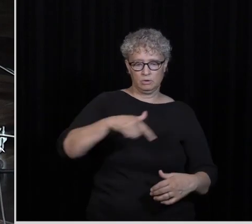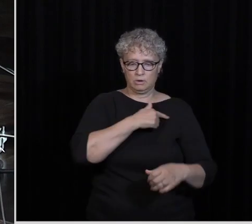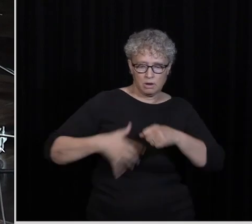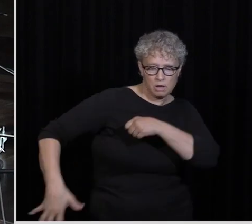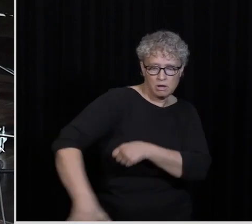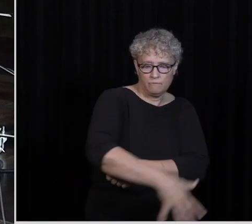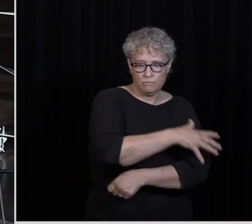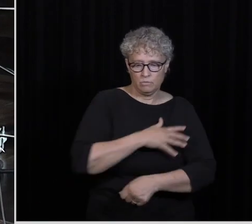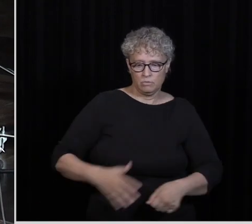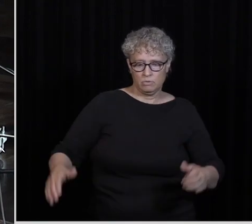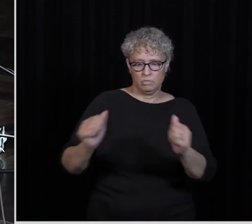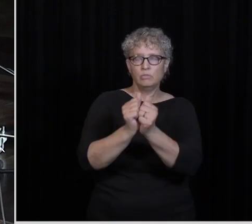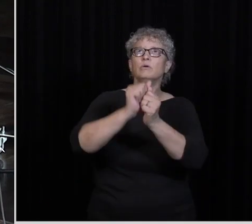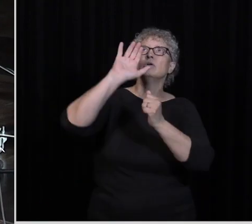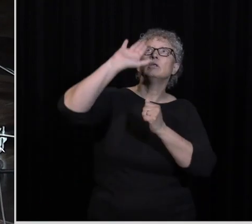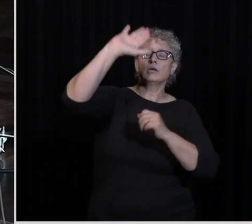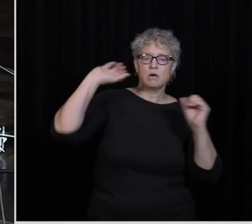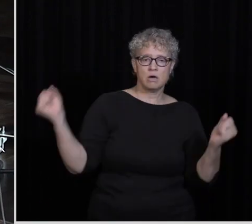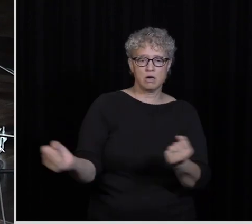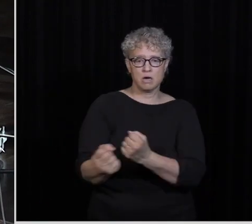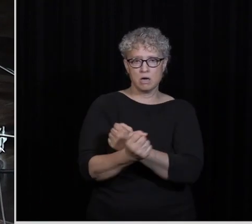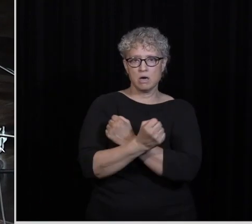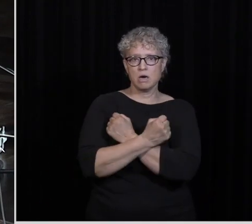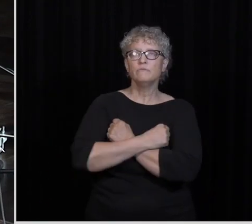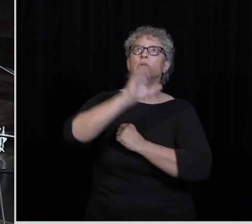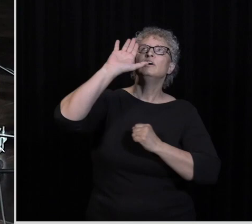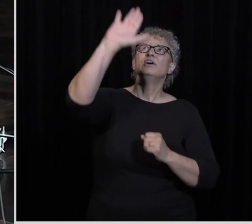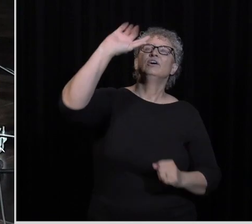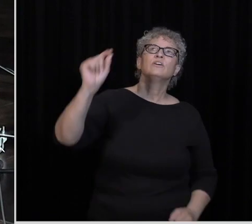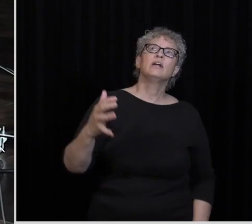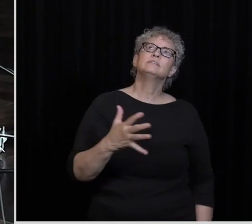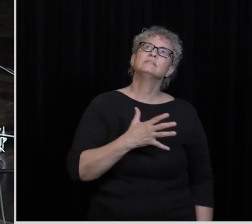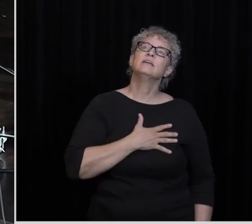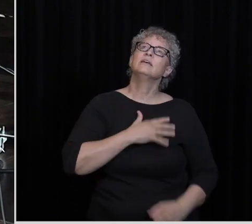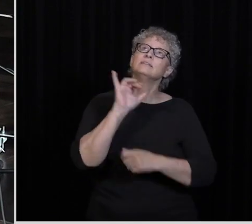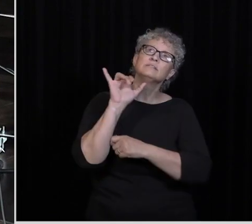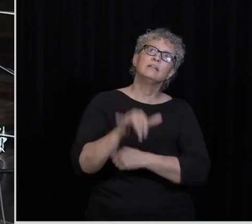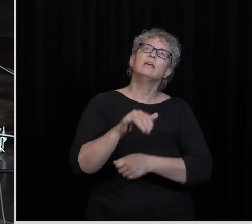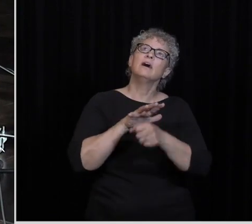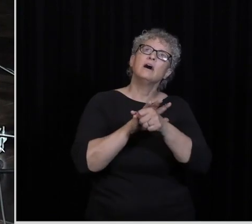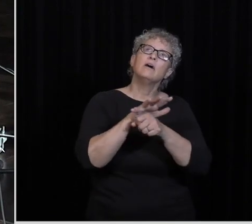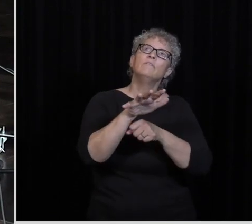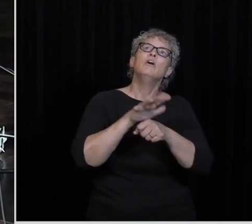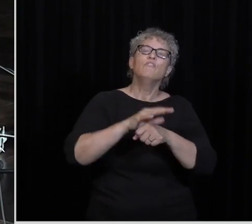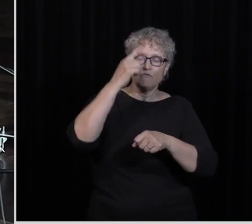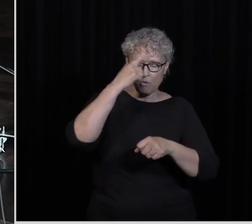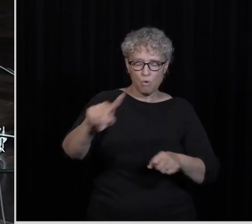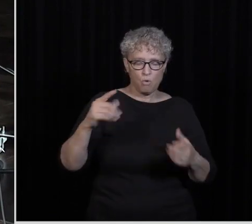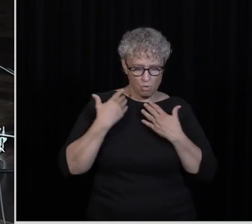in Your love For Your grace is enough